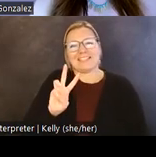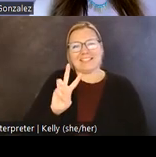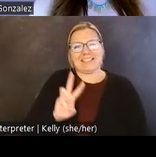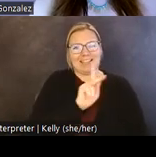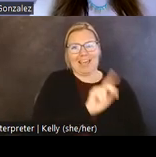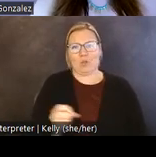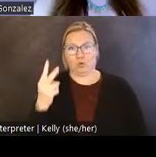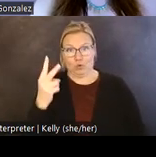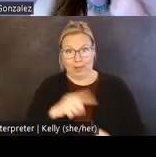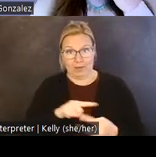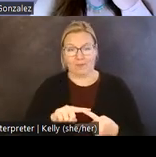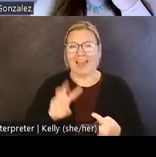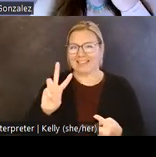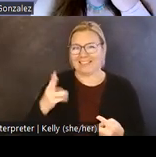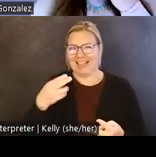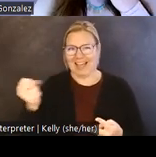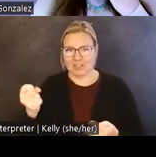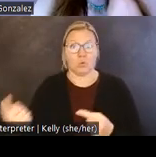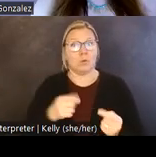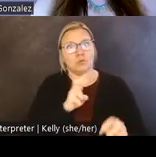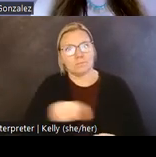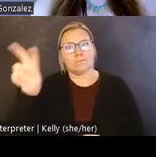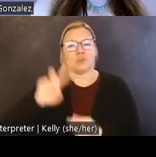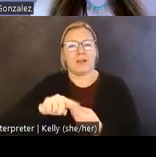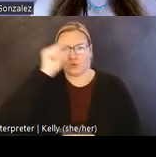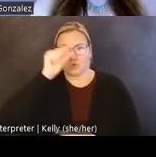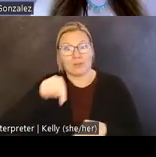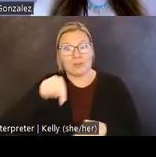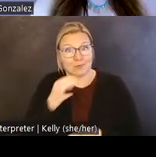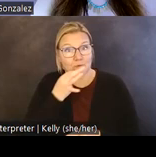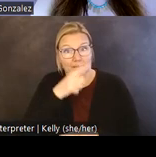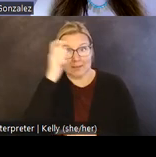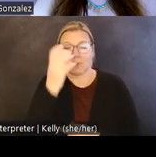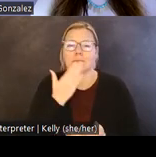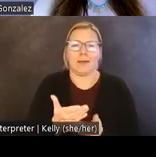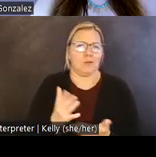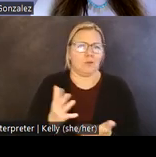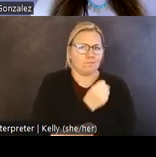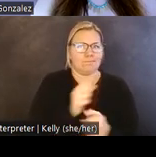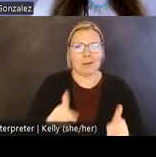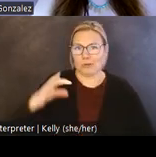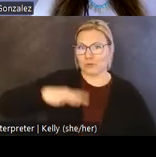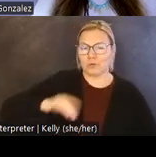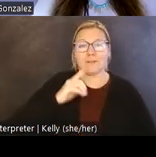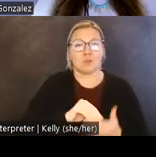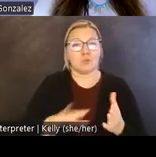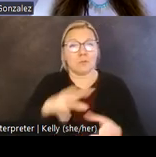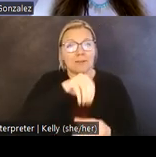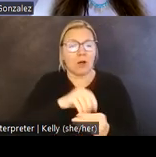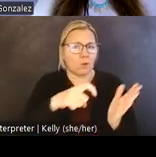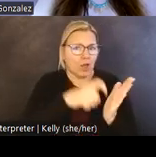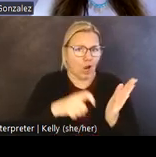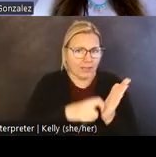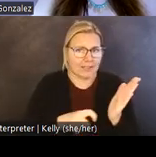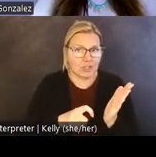and six high school students to Greece this summer. Thank you for all the opportunities you're providing for students to get involved with archaeology